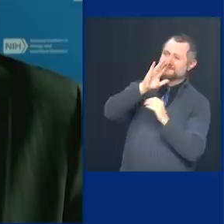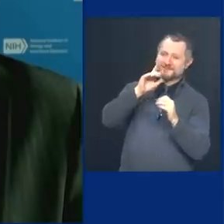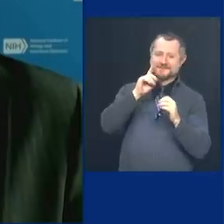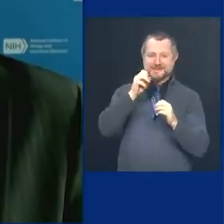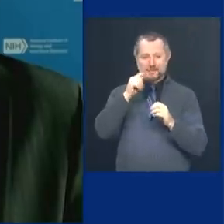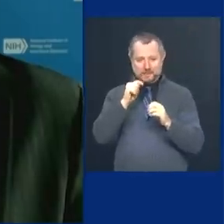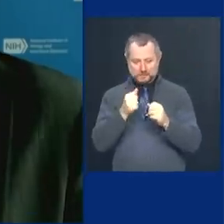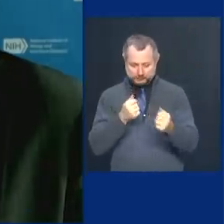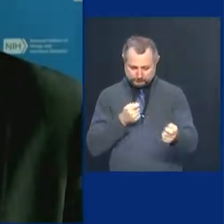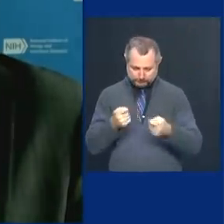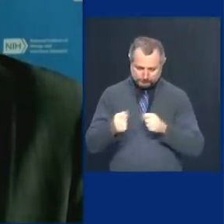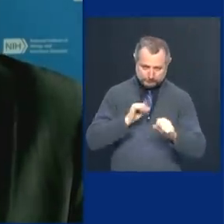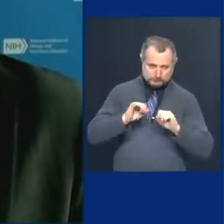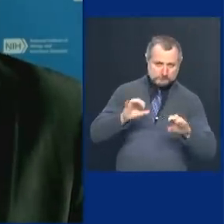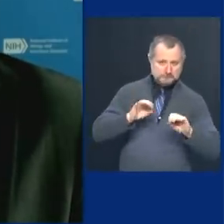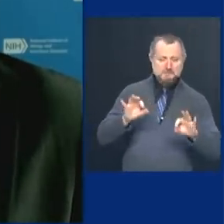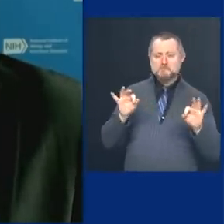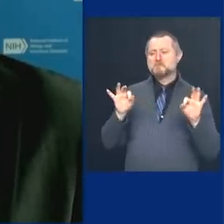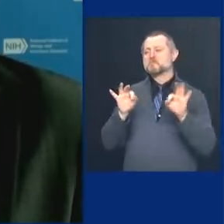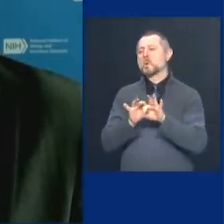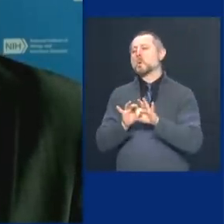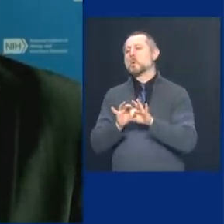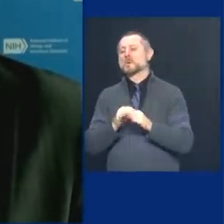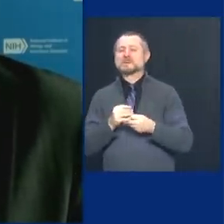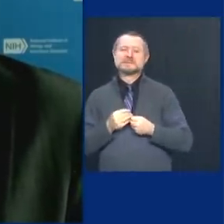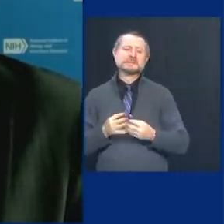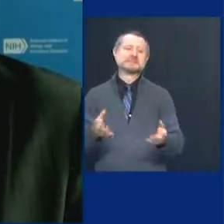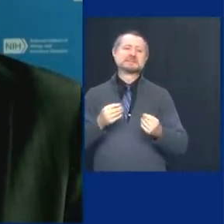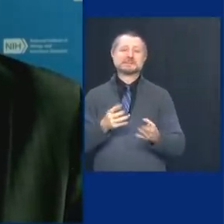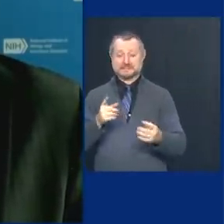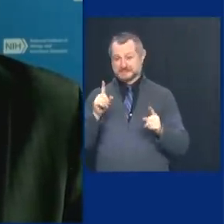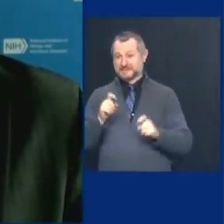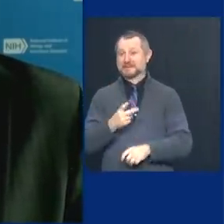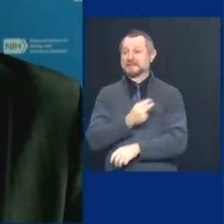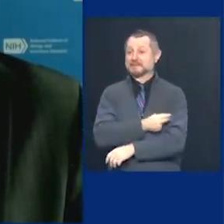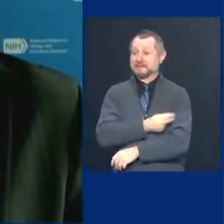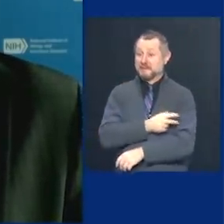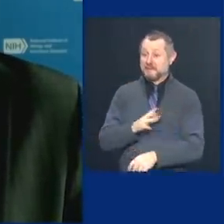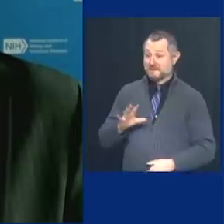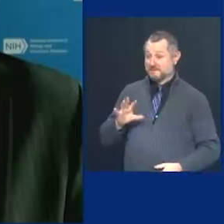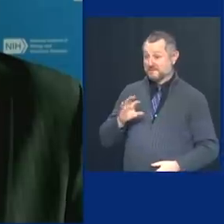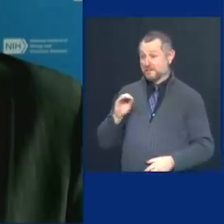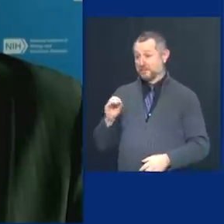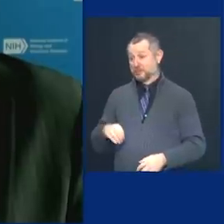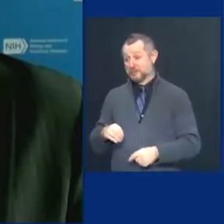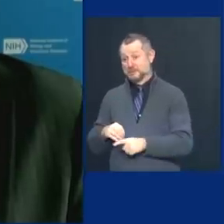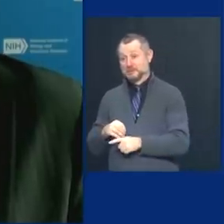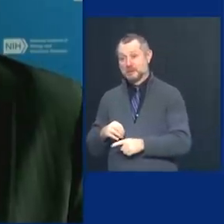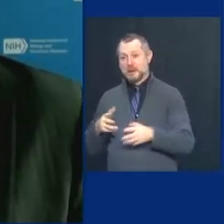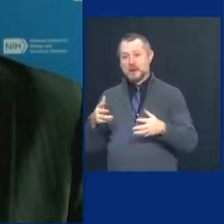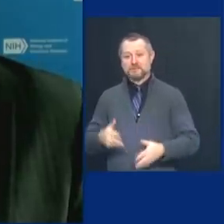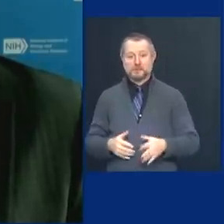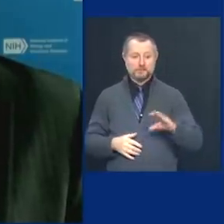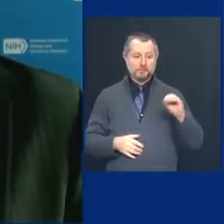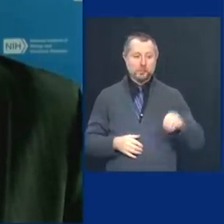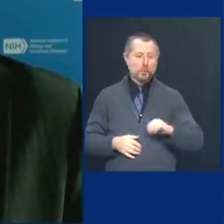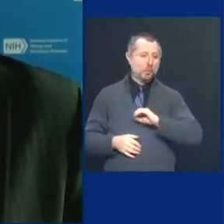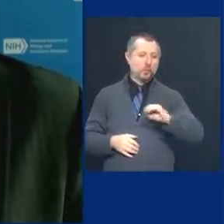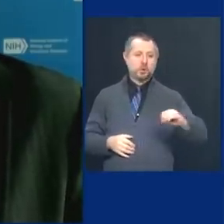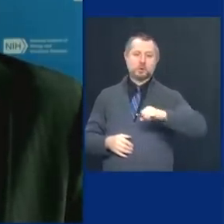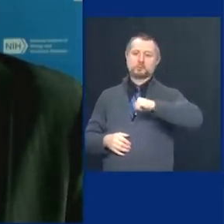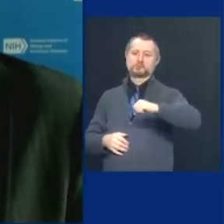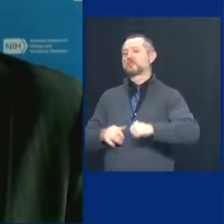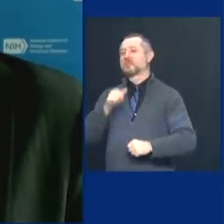people to get vaccinated. Because if 50 percent of the people get vaccinated, then we don't have that umbrella of